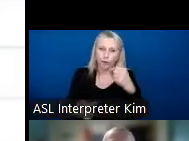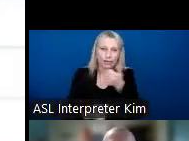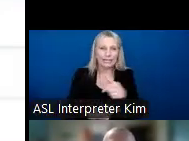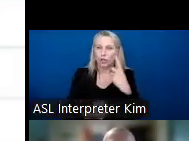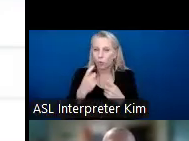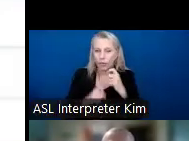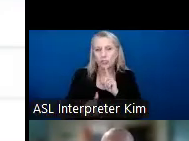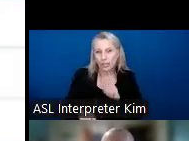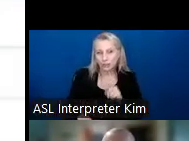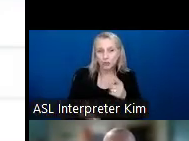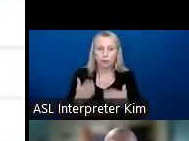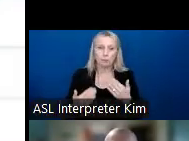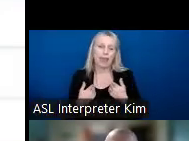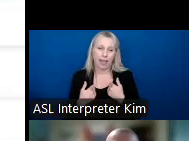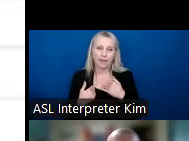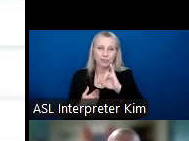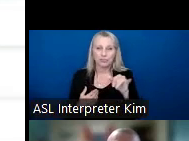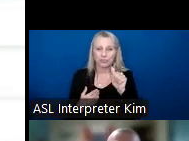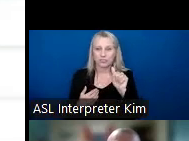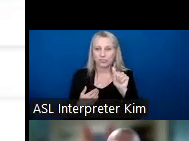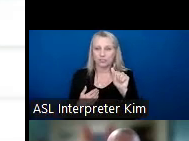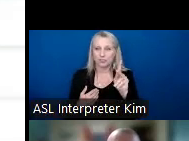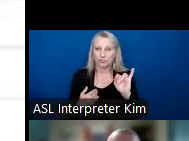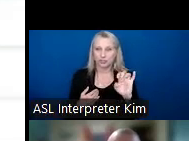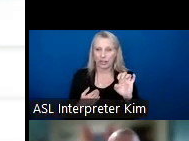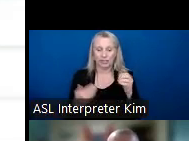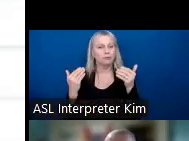questions that you might have. Jackie, I'll take it away.